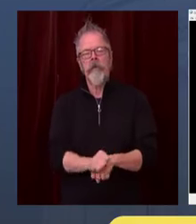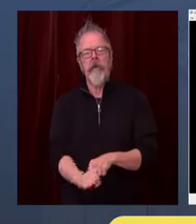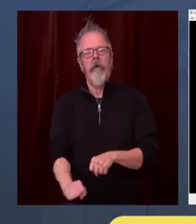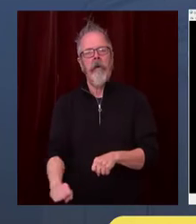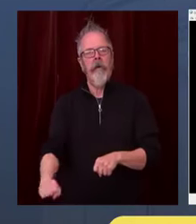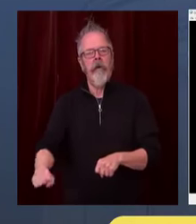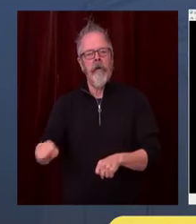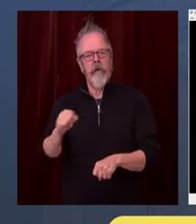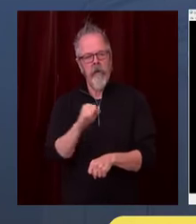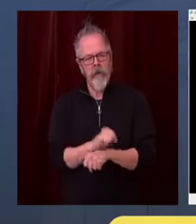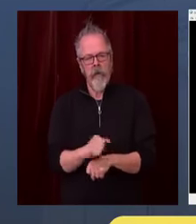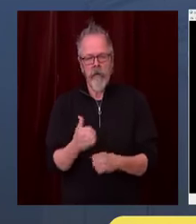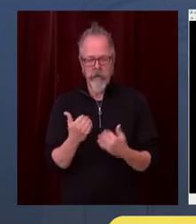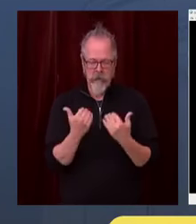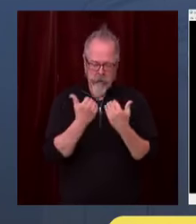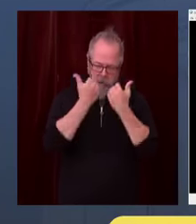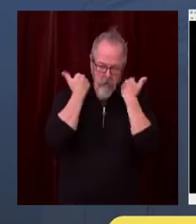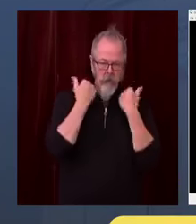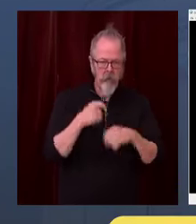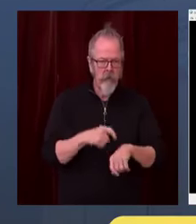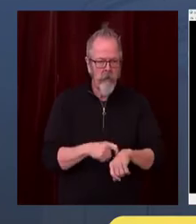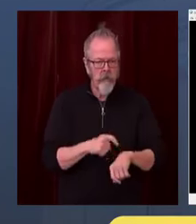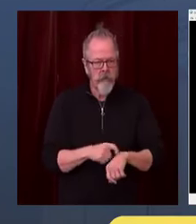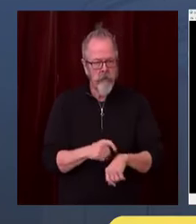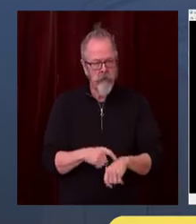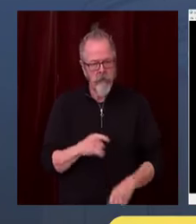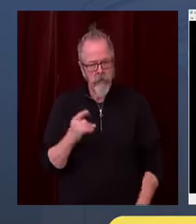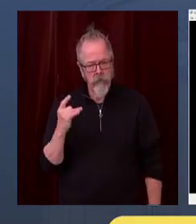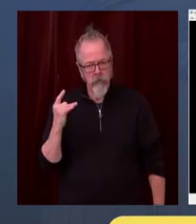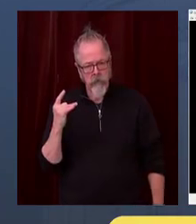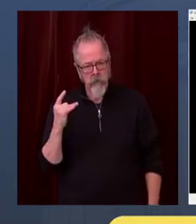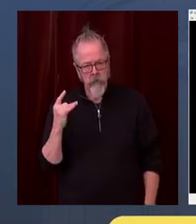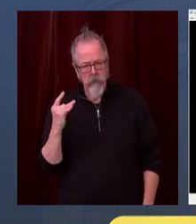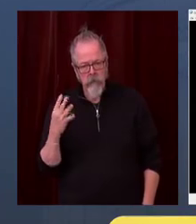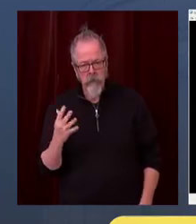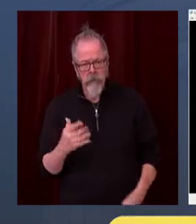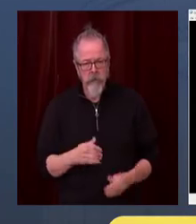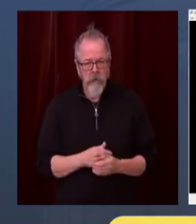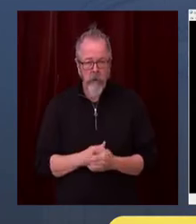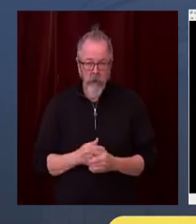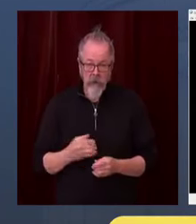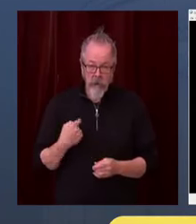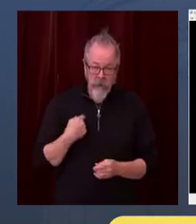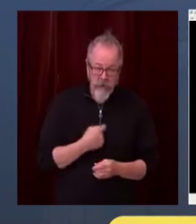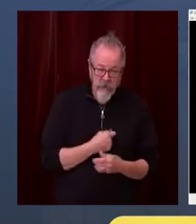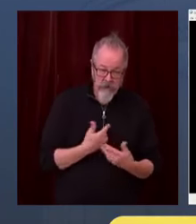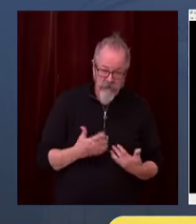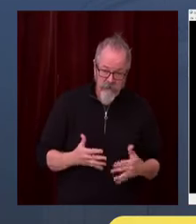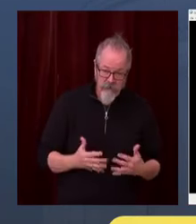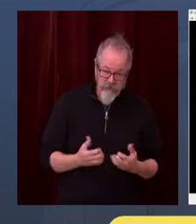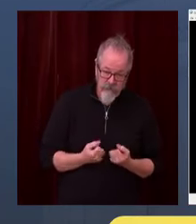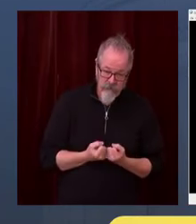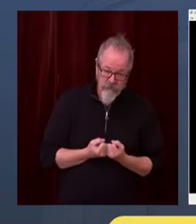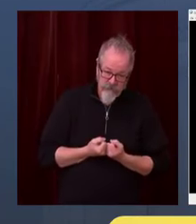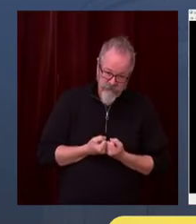Washington and throughout the world to follow the directions and advice of our healthcare experts.